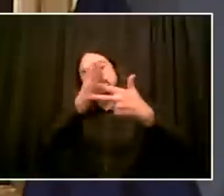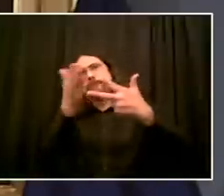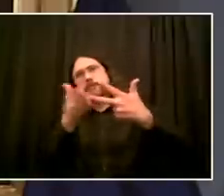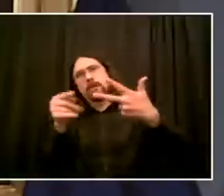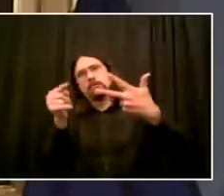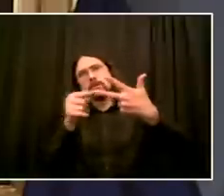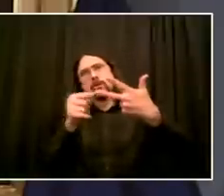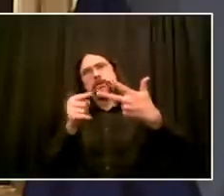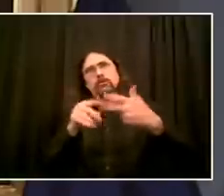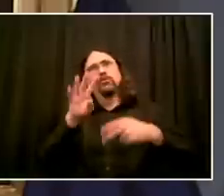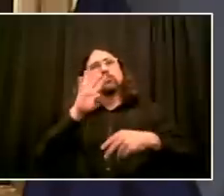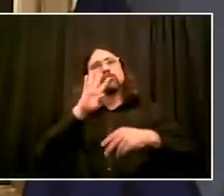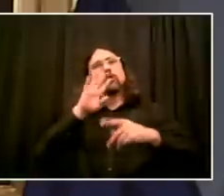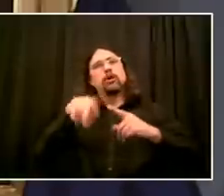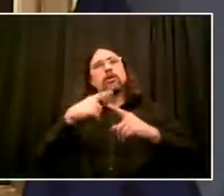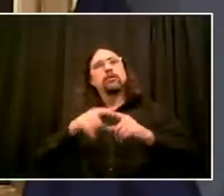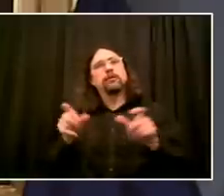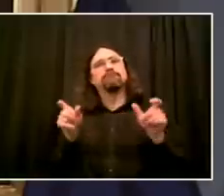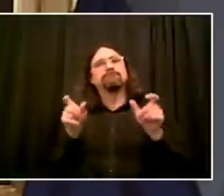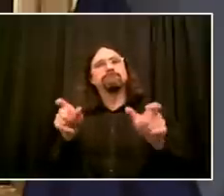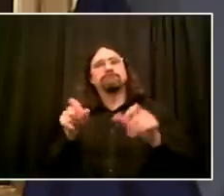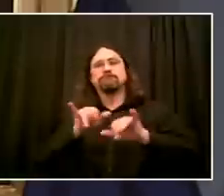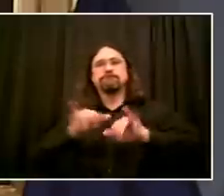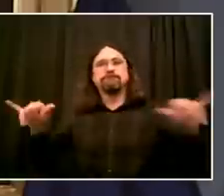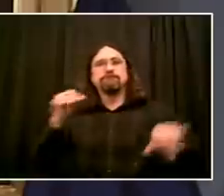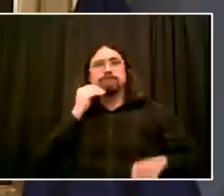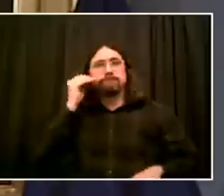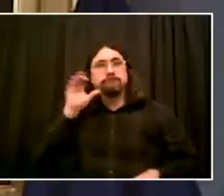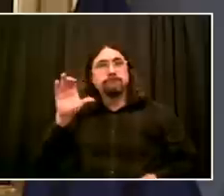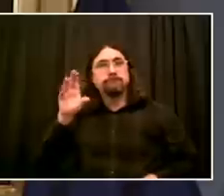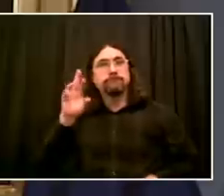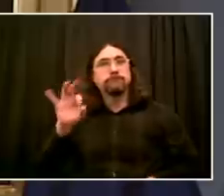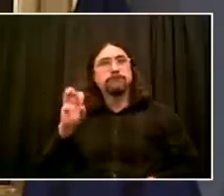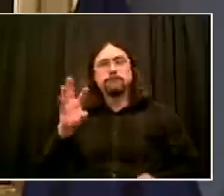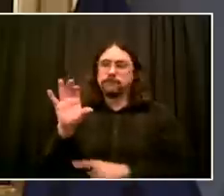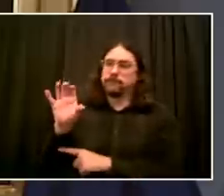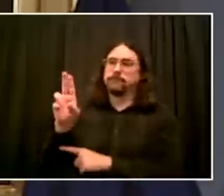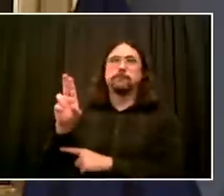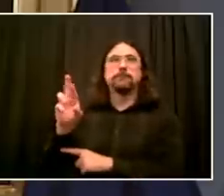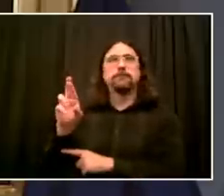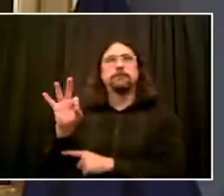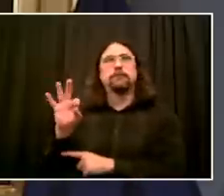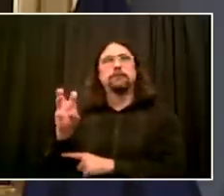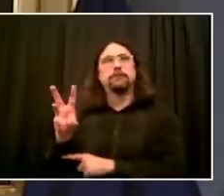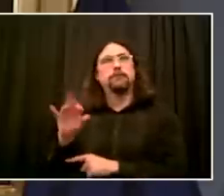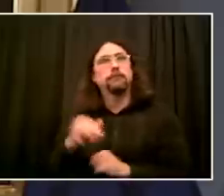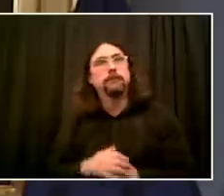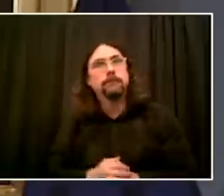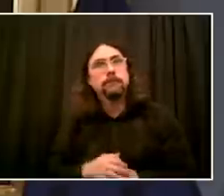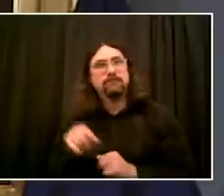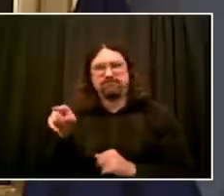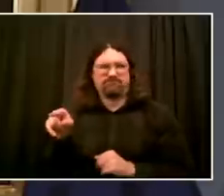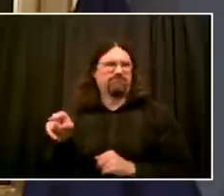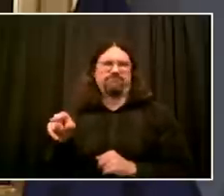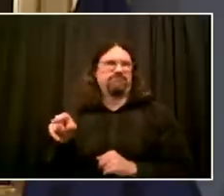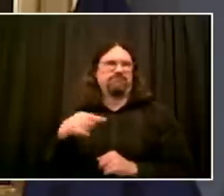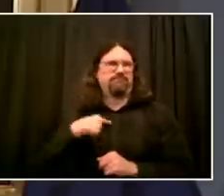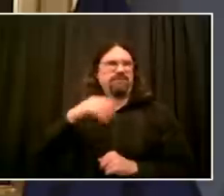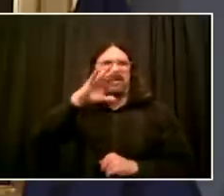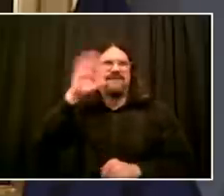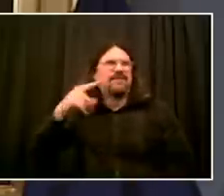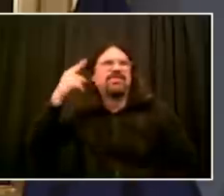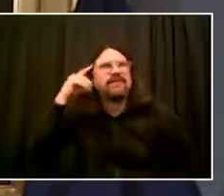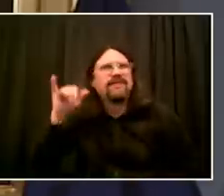we want is a police officer injured. And we view those equally. We don't want anyone injured in this great city. And we don't want any